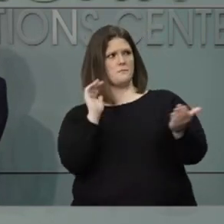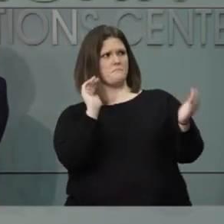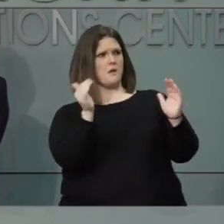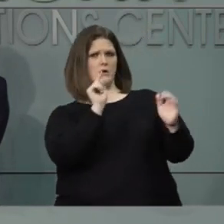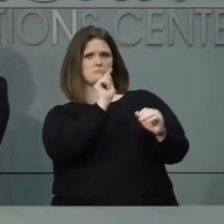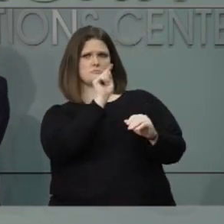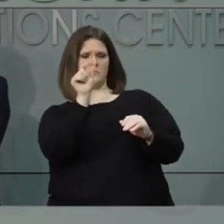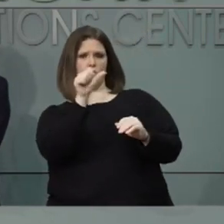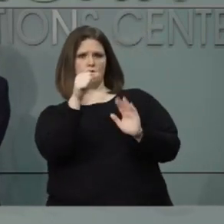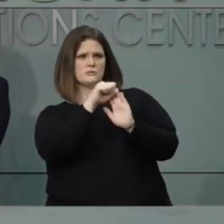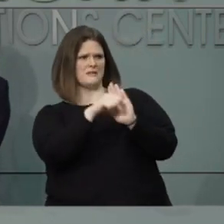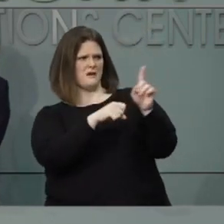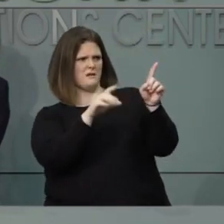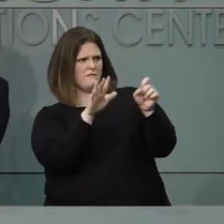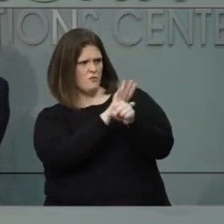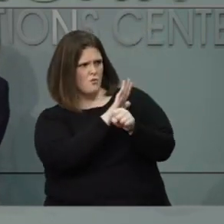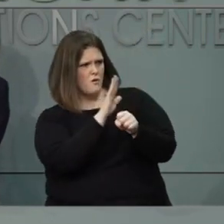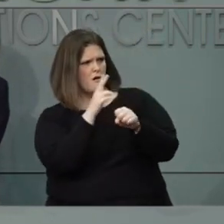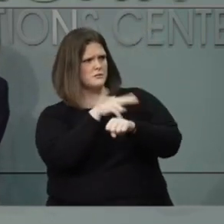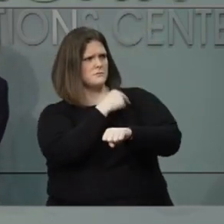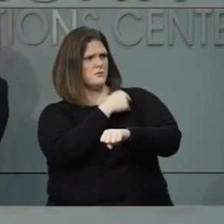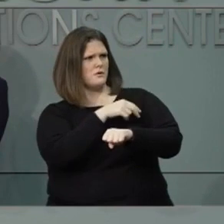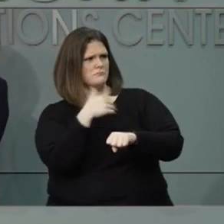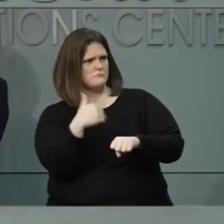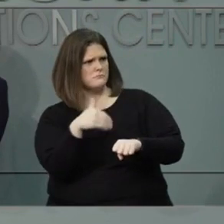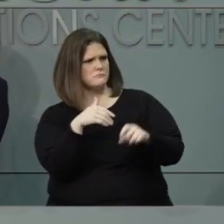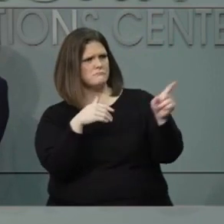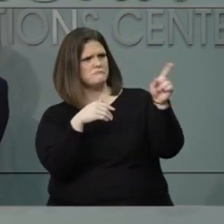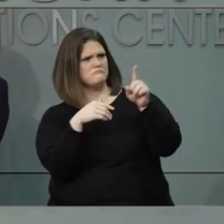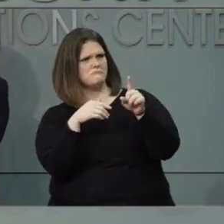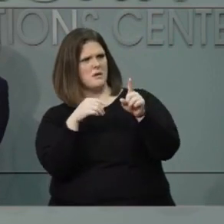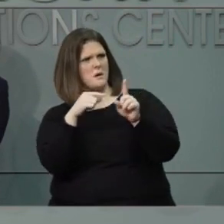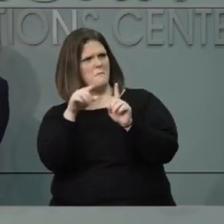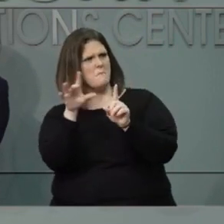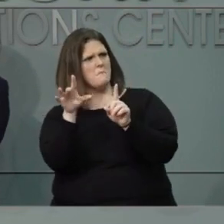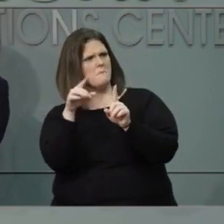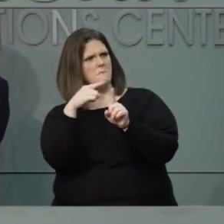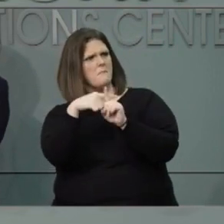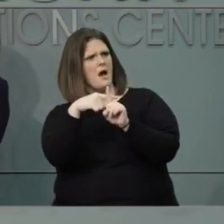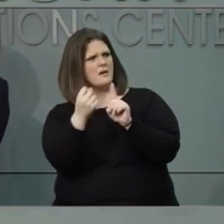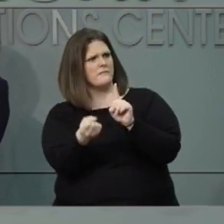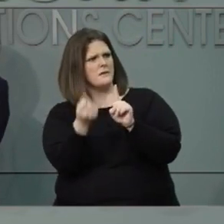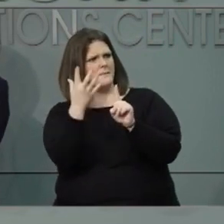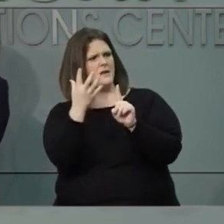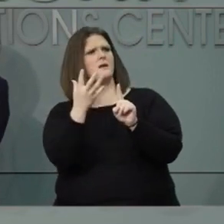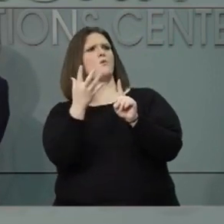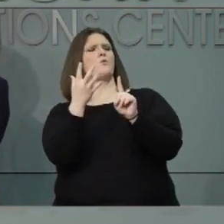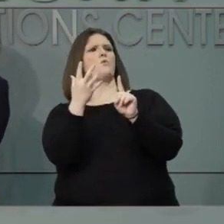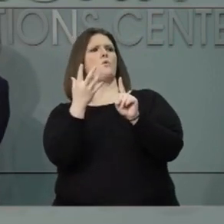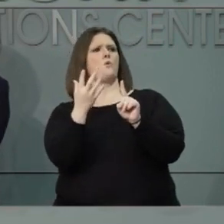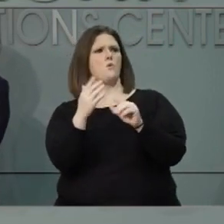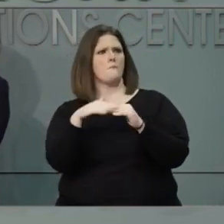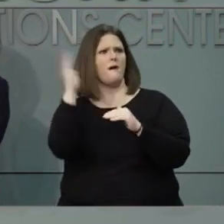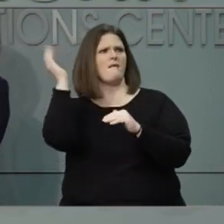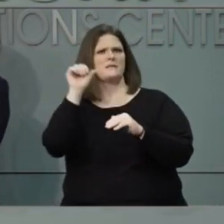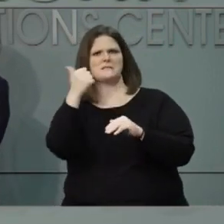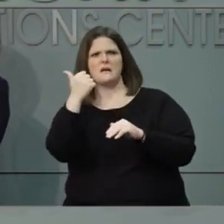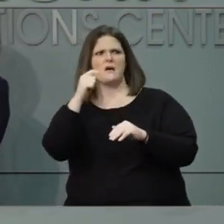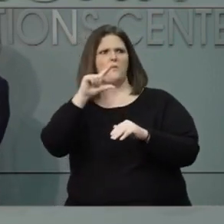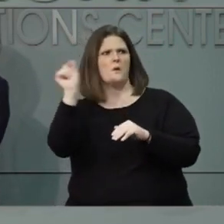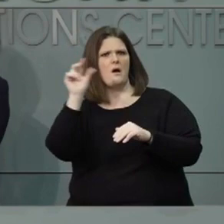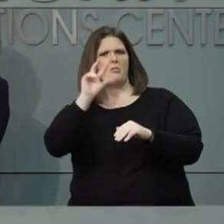and other states have positivity rates in the double digits. Our numbers are going up,